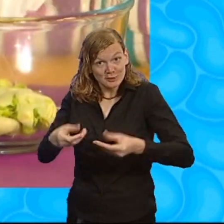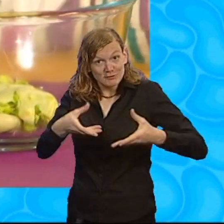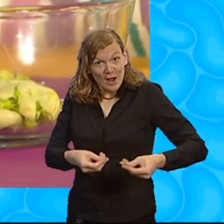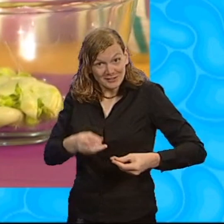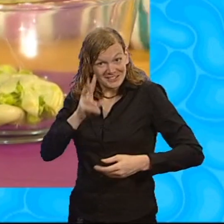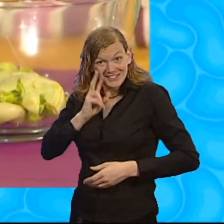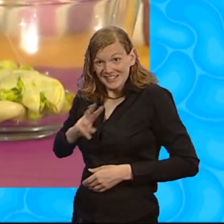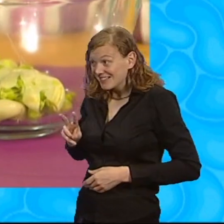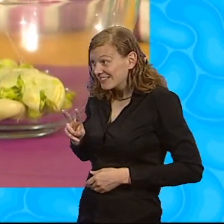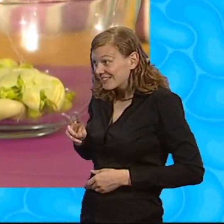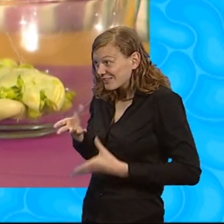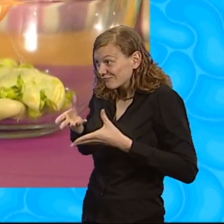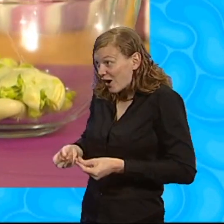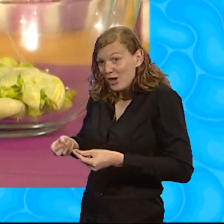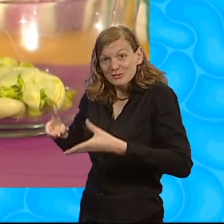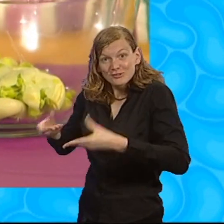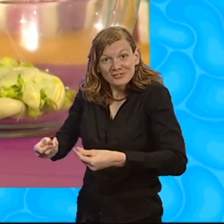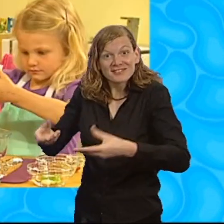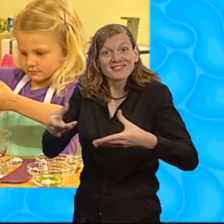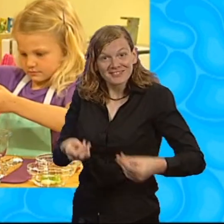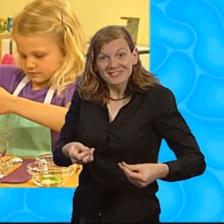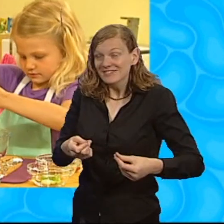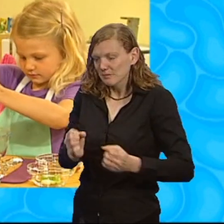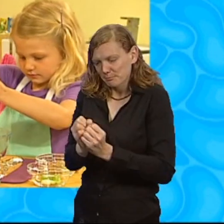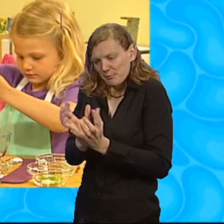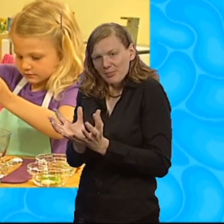crushed. Look at that. They've all opened up and gone all squishy.